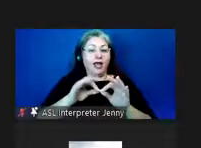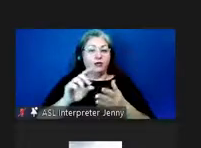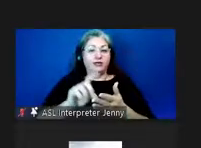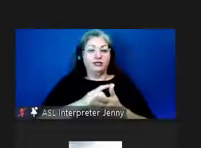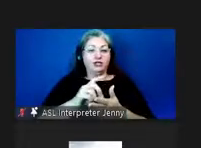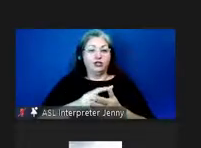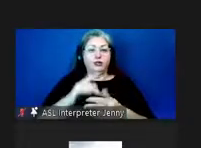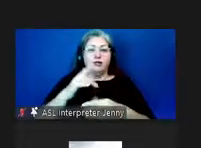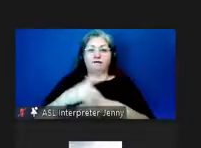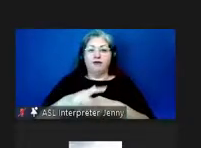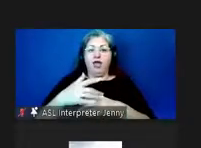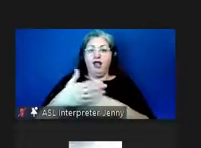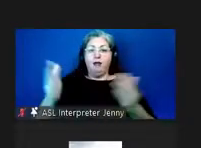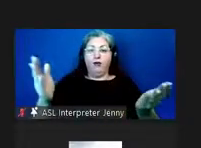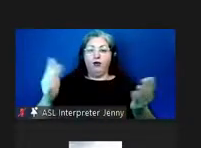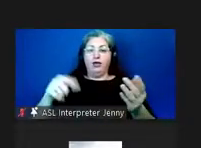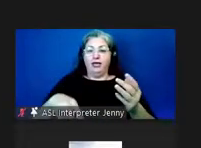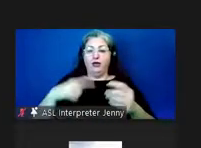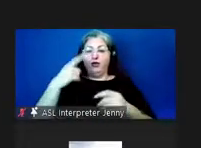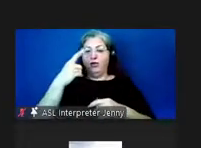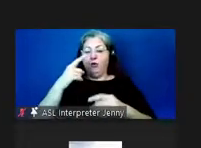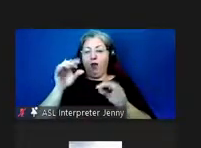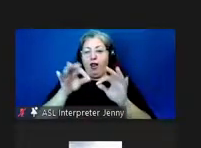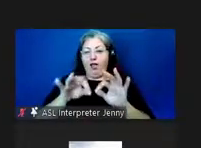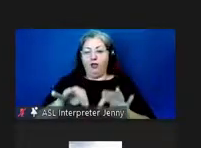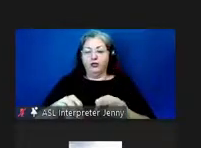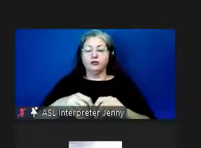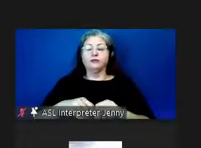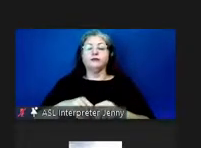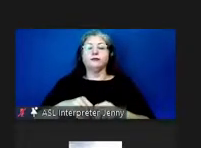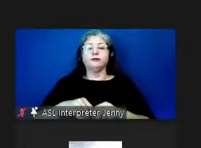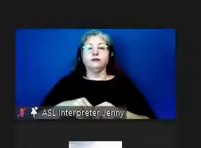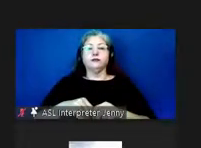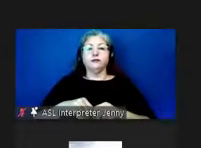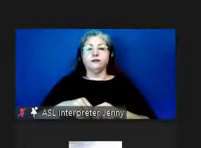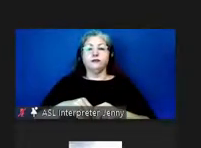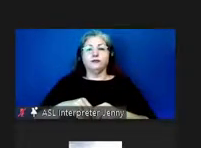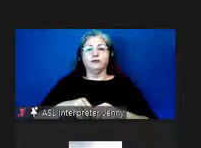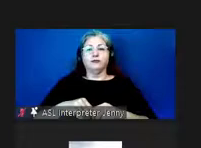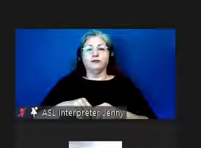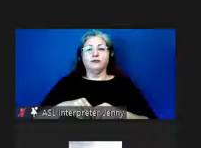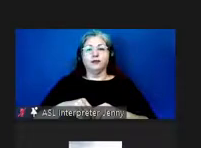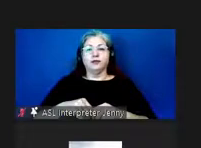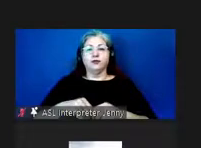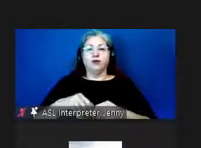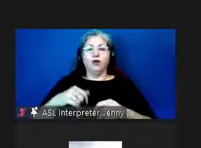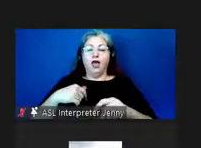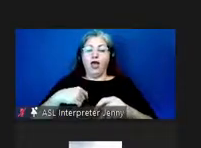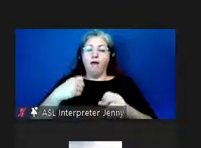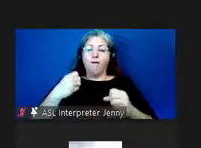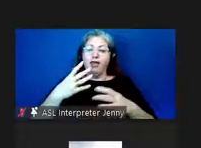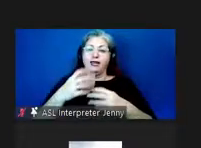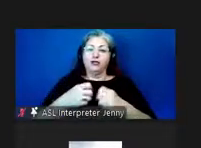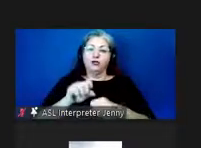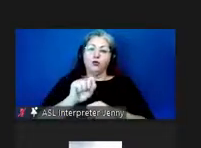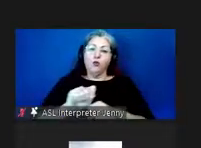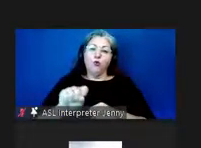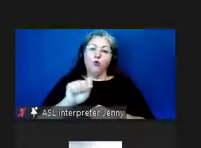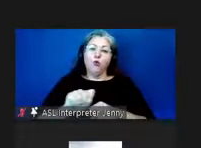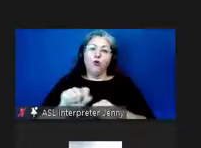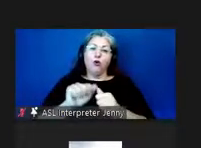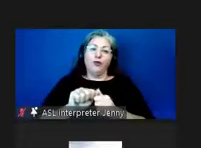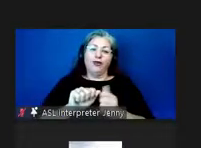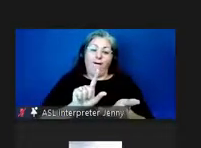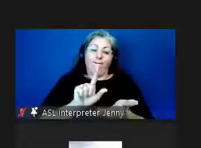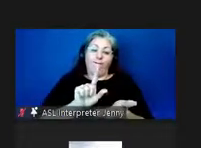we have available to us in hawaiian um and after all of my years sort of working in print